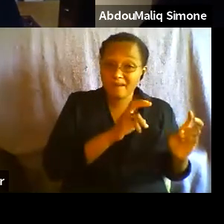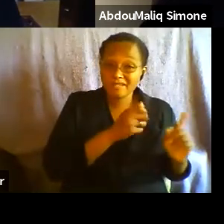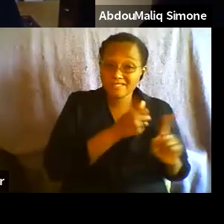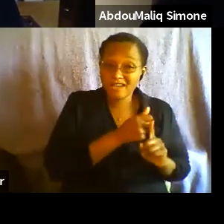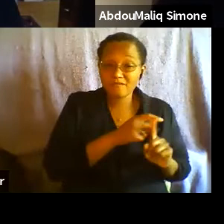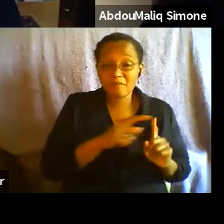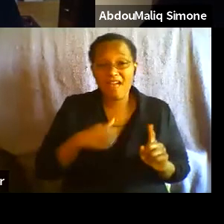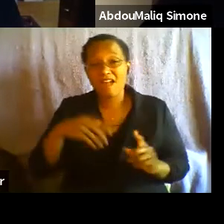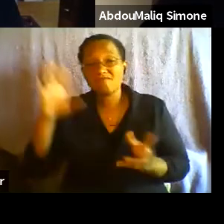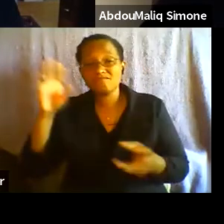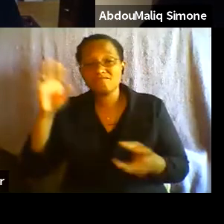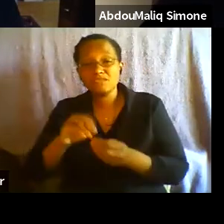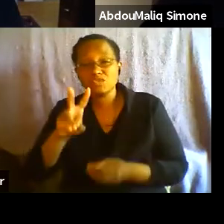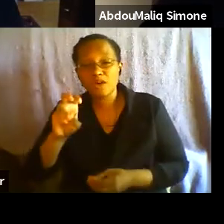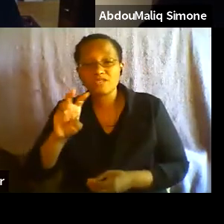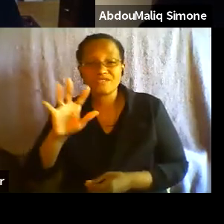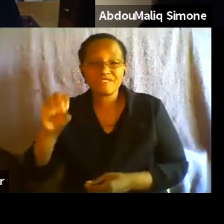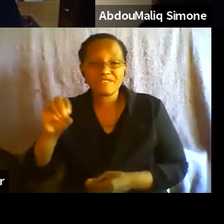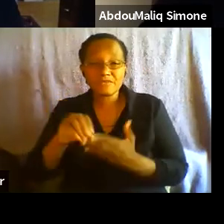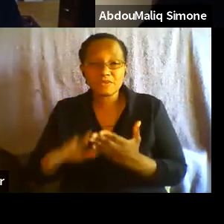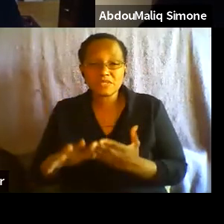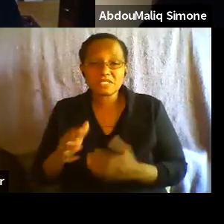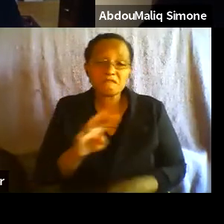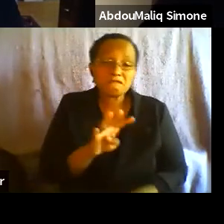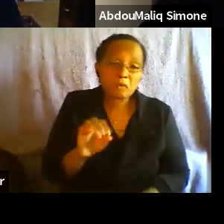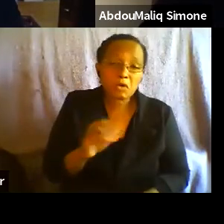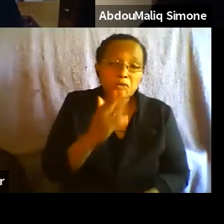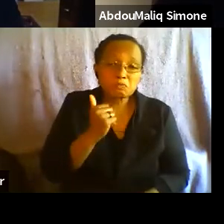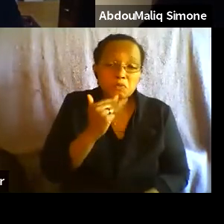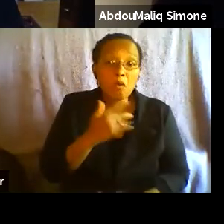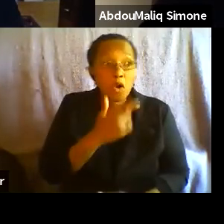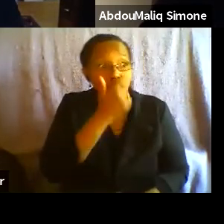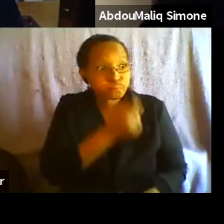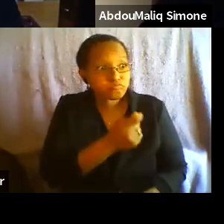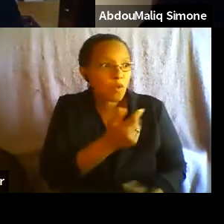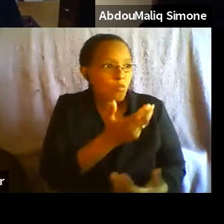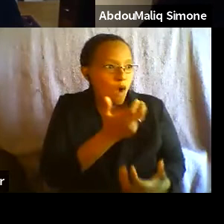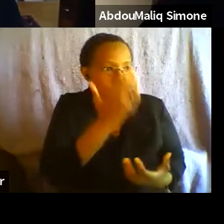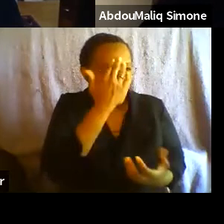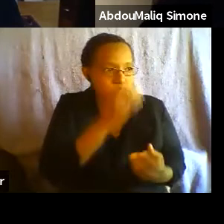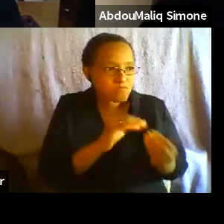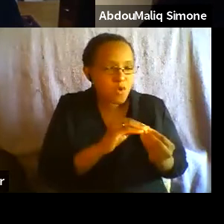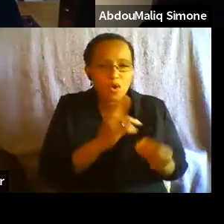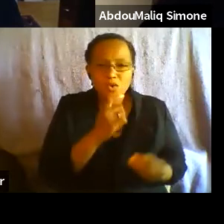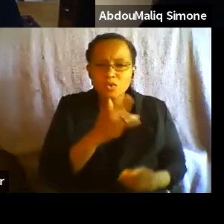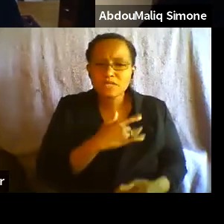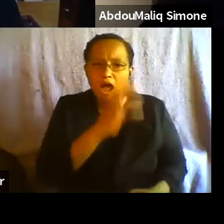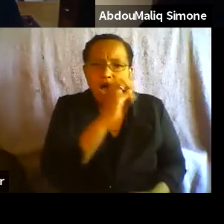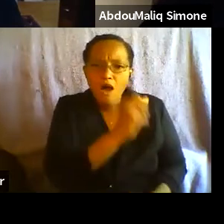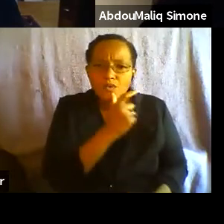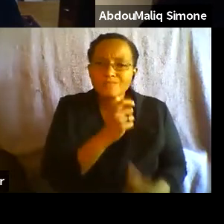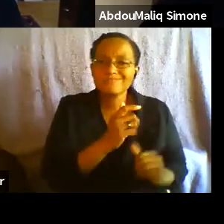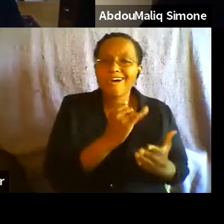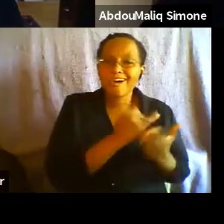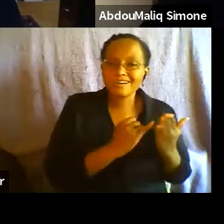who had some interest in what I was doing, uh, in the classroom. And those students tended to be artists, athletes,